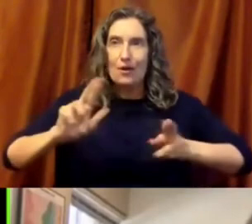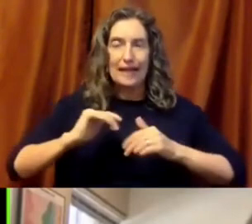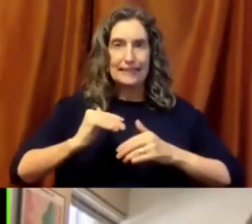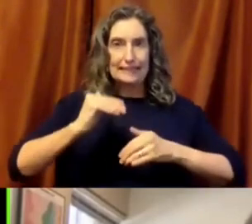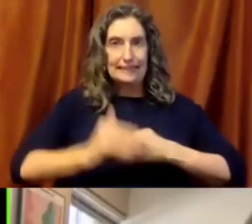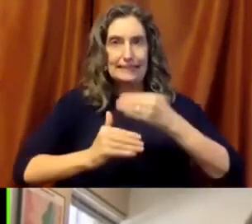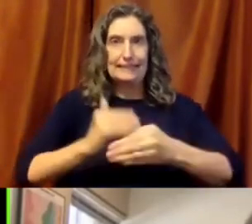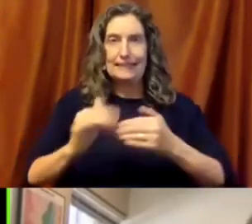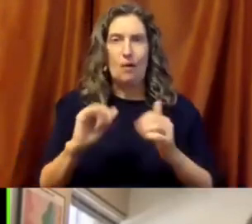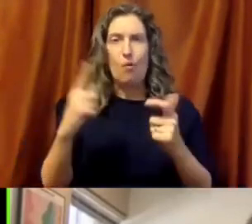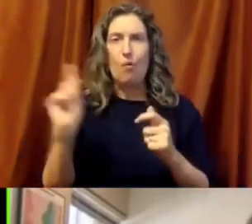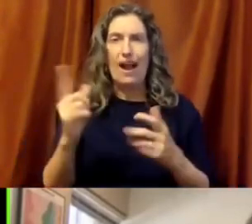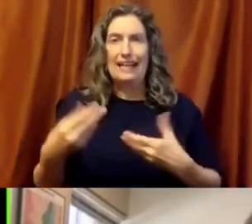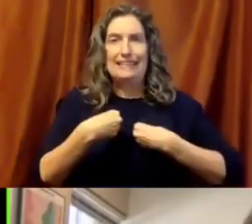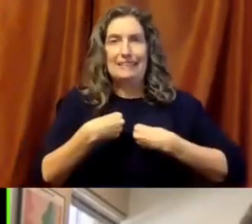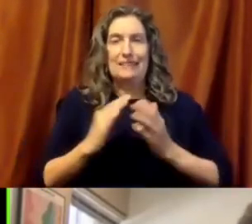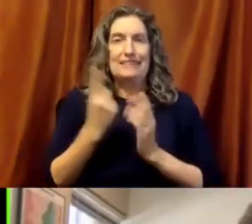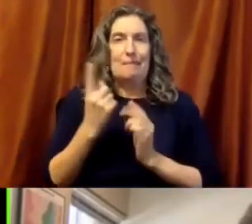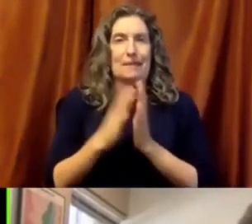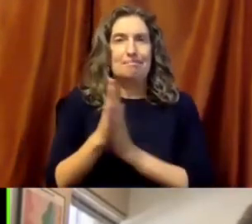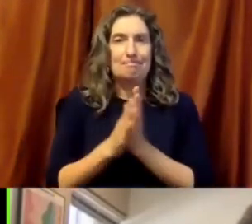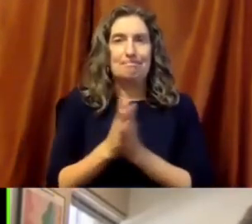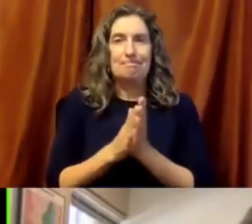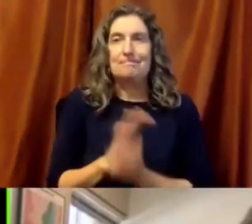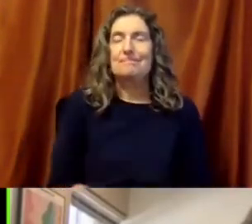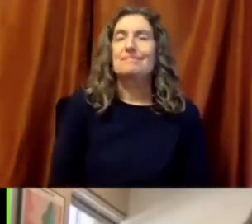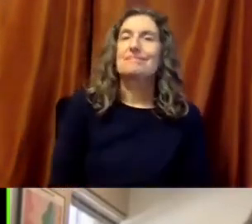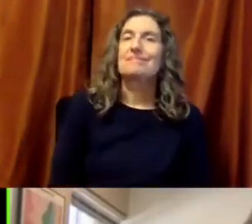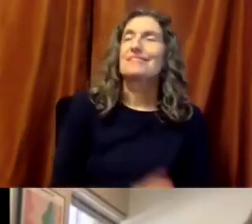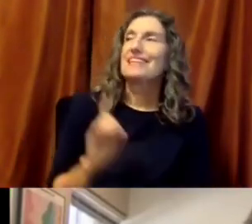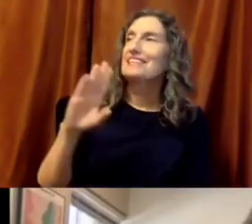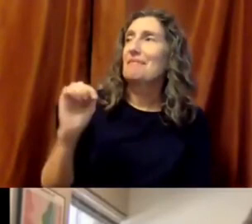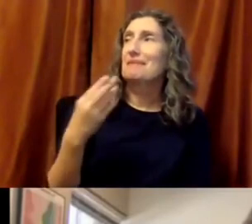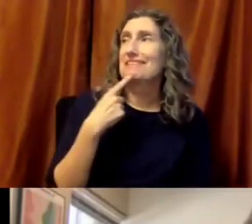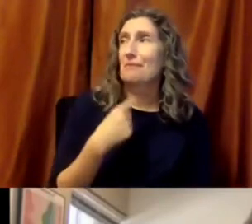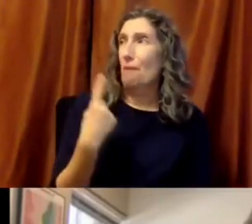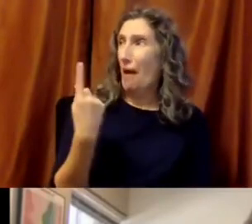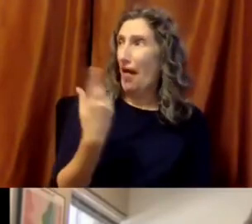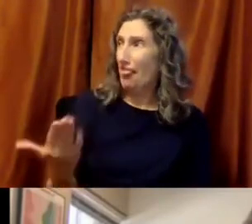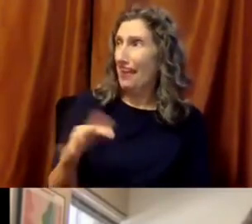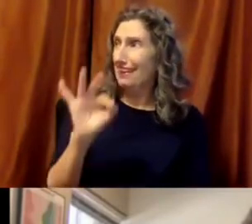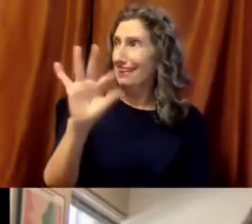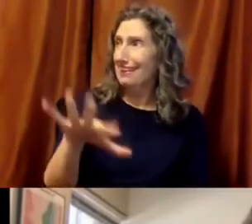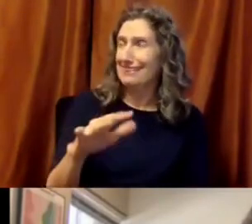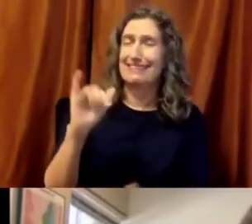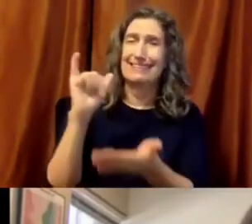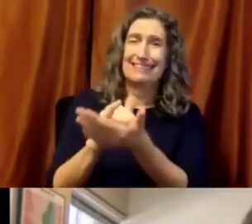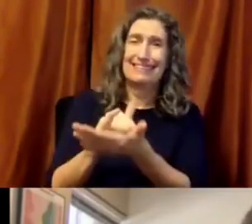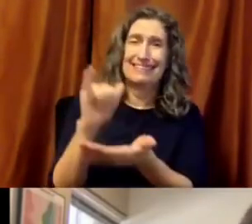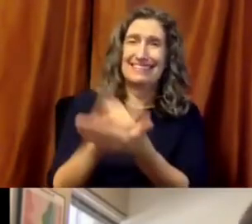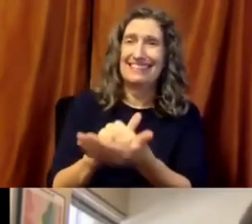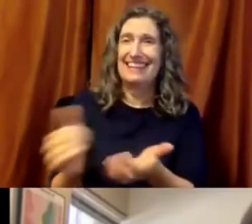moving things forward in the right direction. Well, there's never only one thing, right?